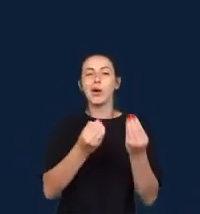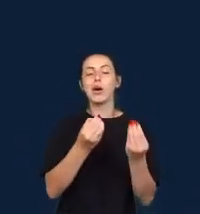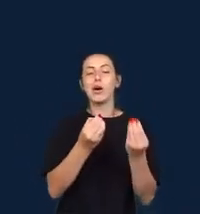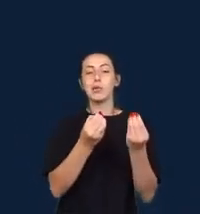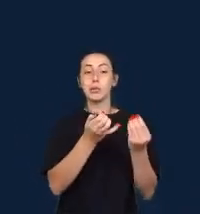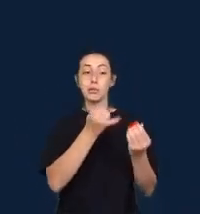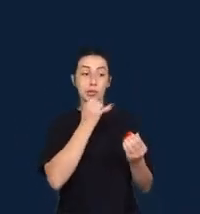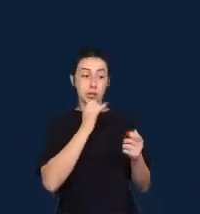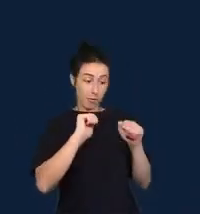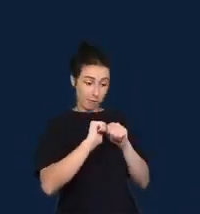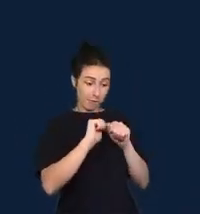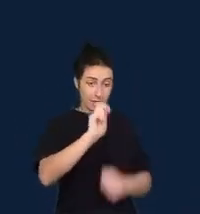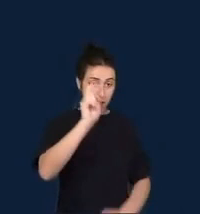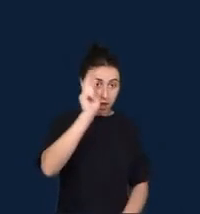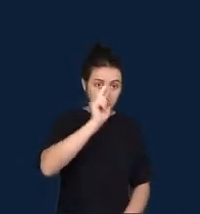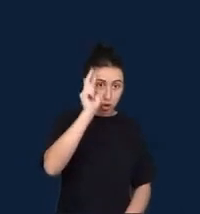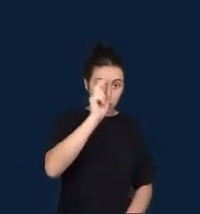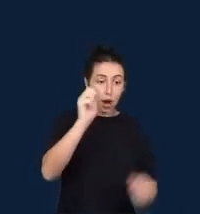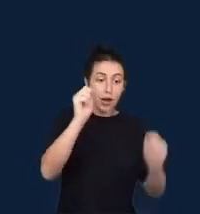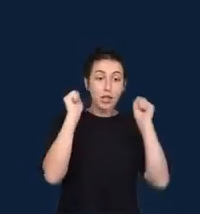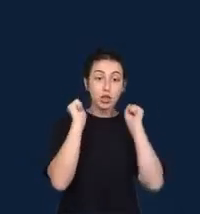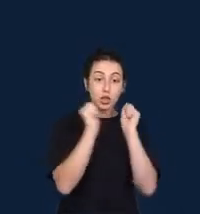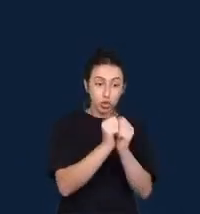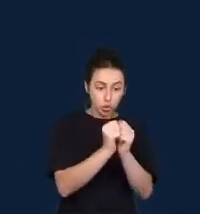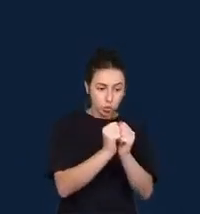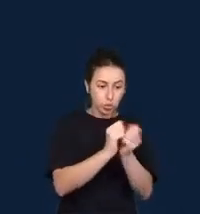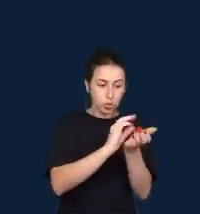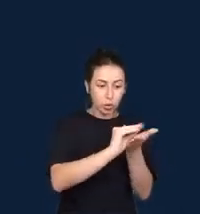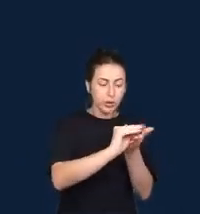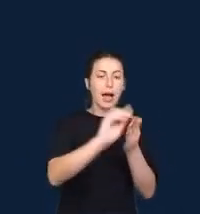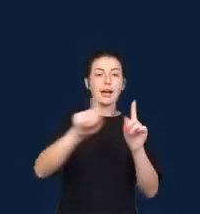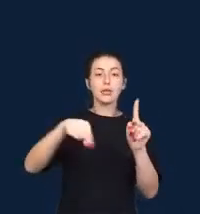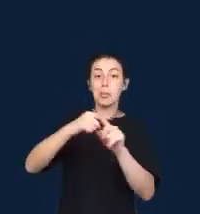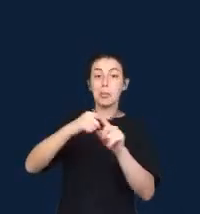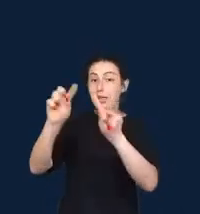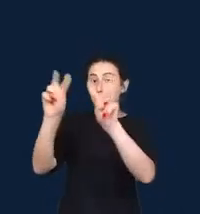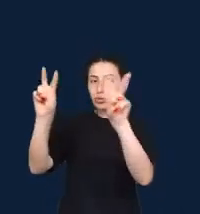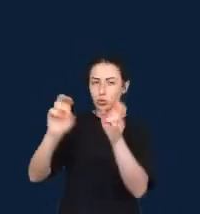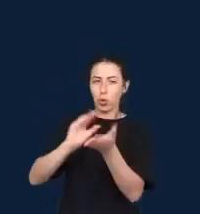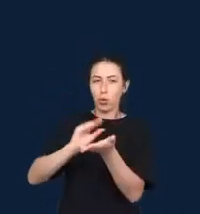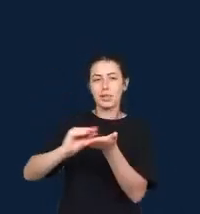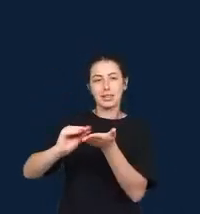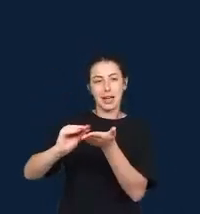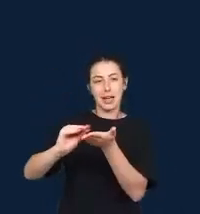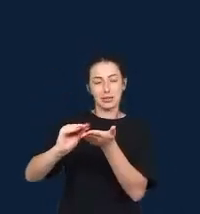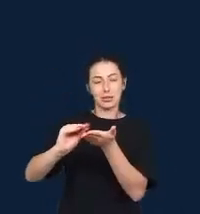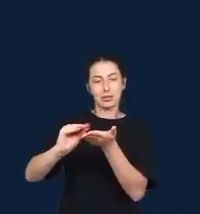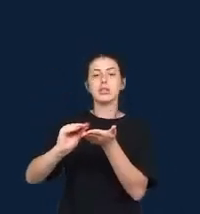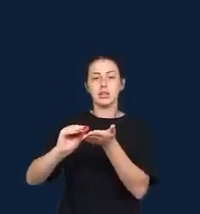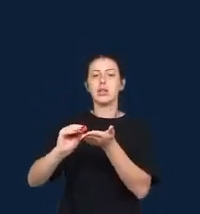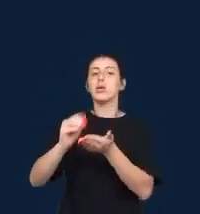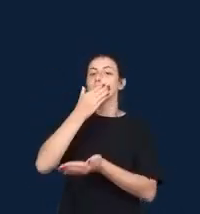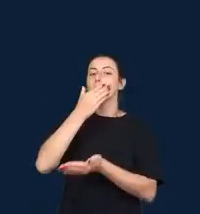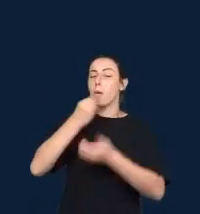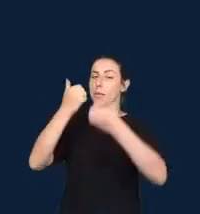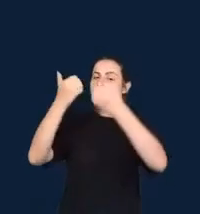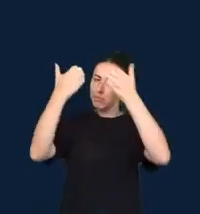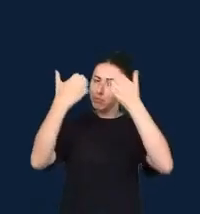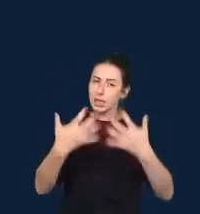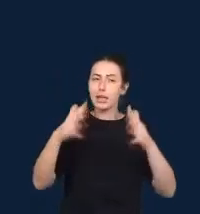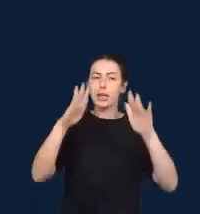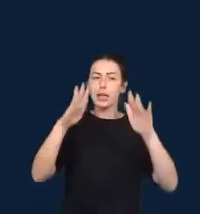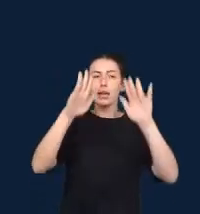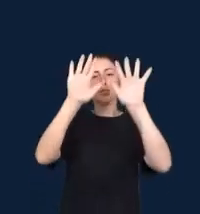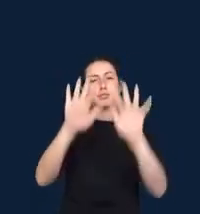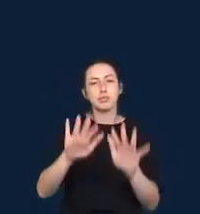reconfiguring infrastructures is explored in the book. And there are several other chapters that look at this.